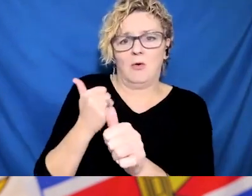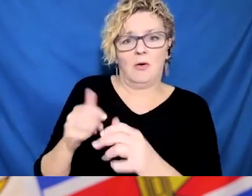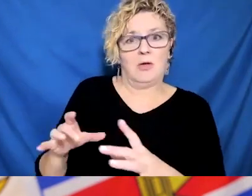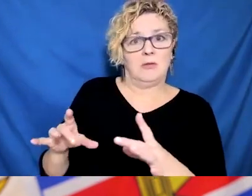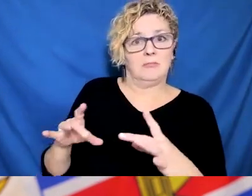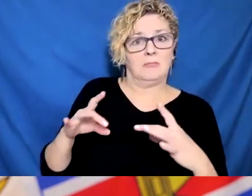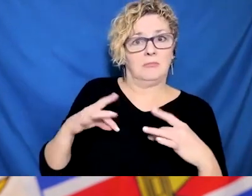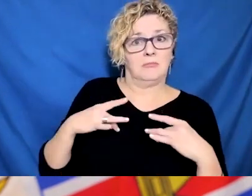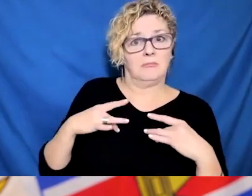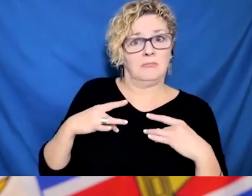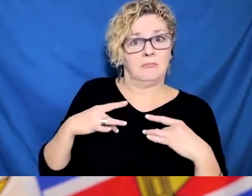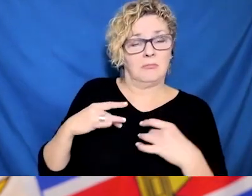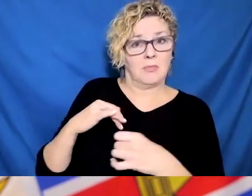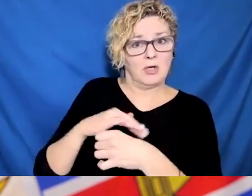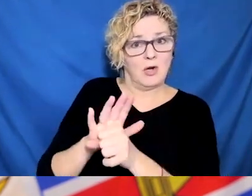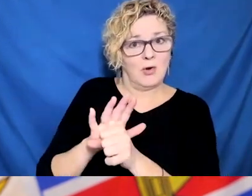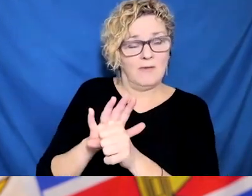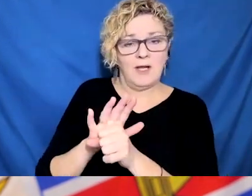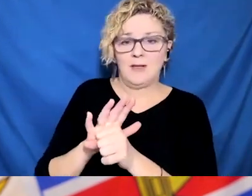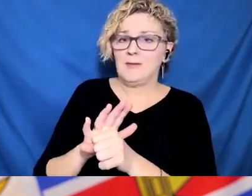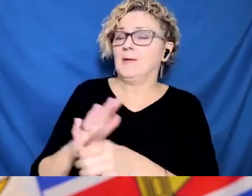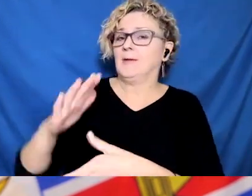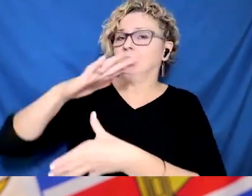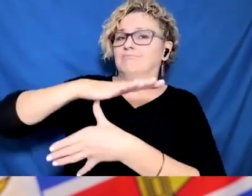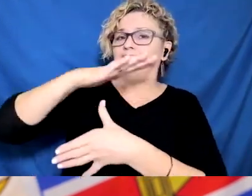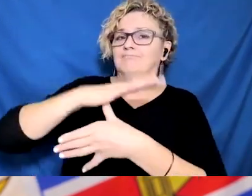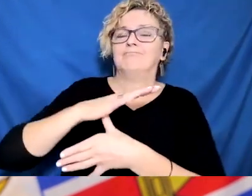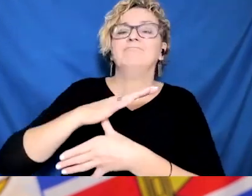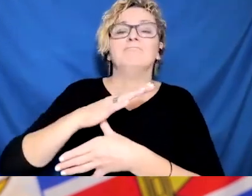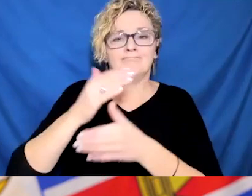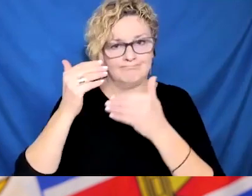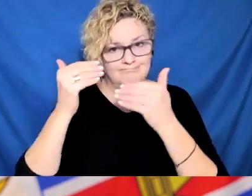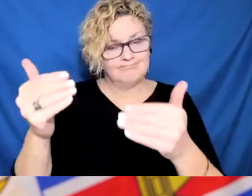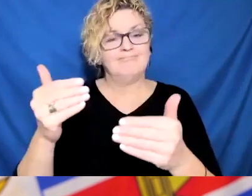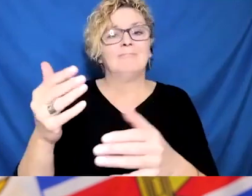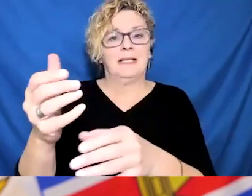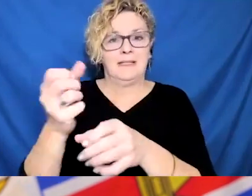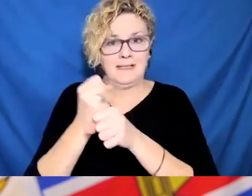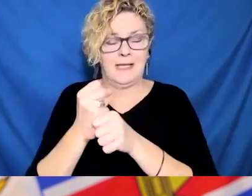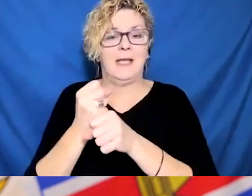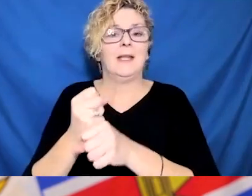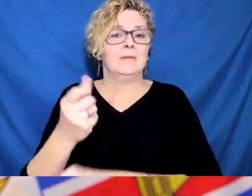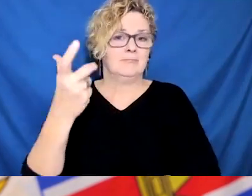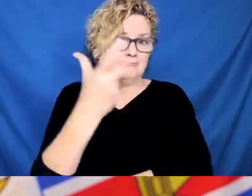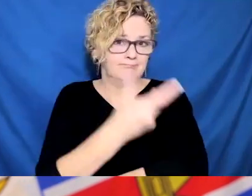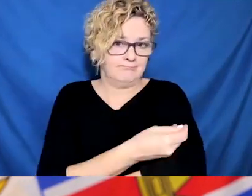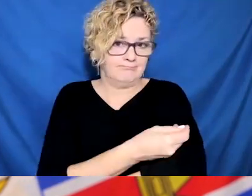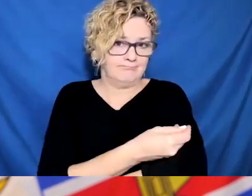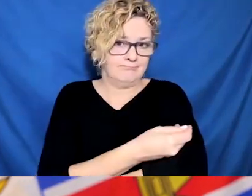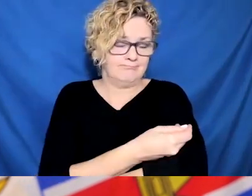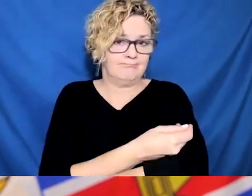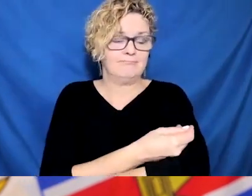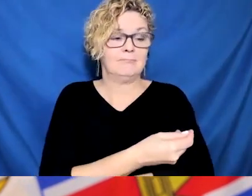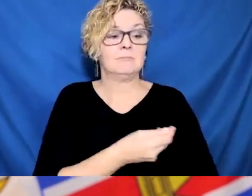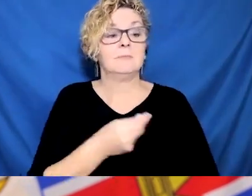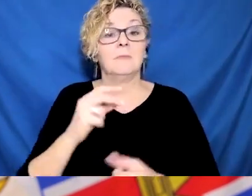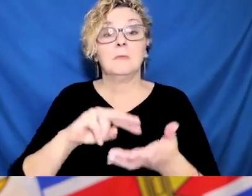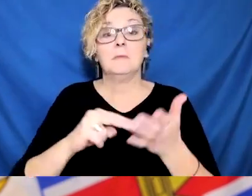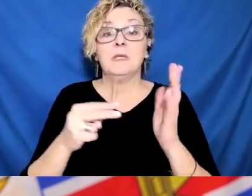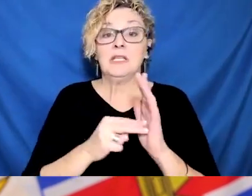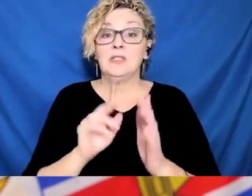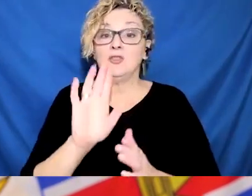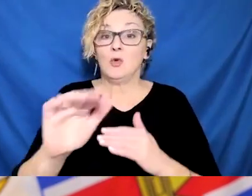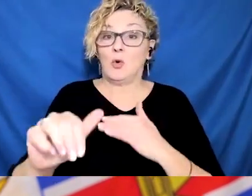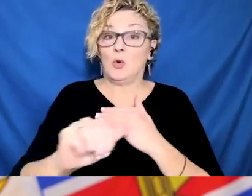COVID, because there are many more people who've not been tested who may have it as well. And we need to treat this across